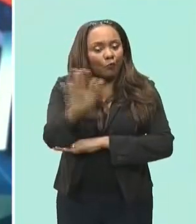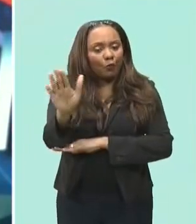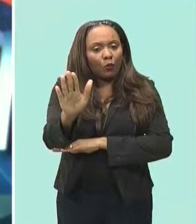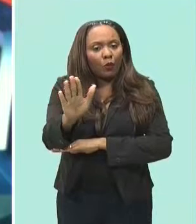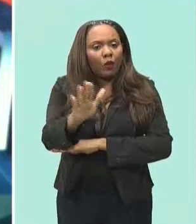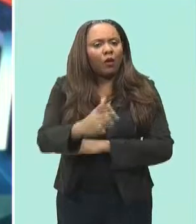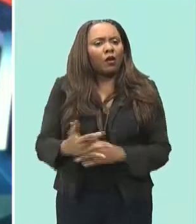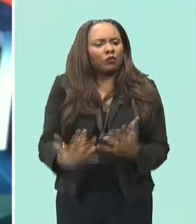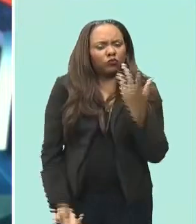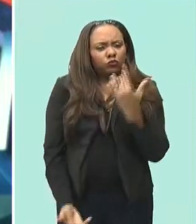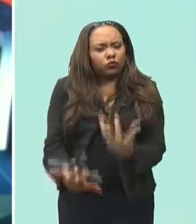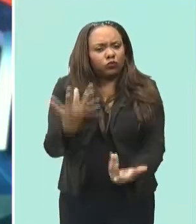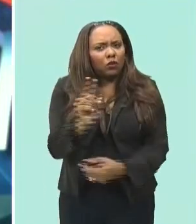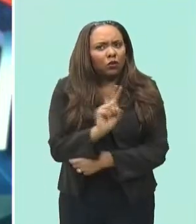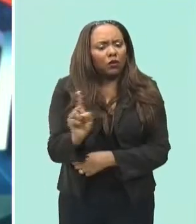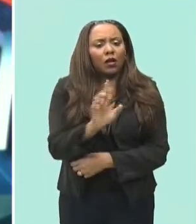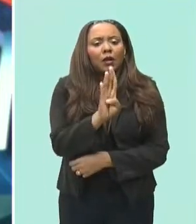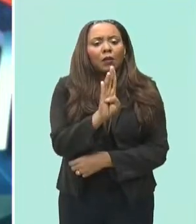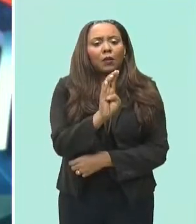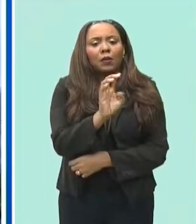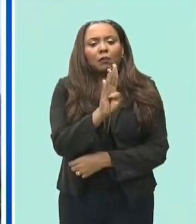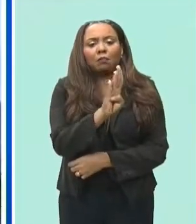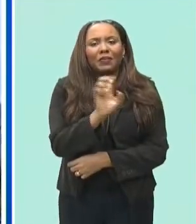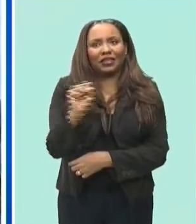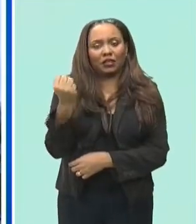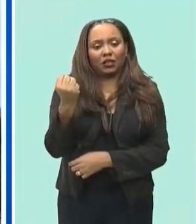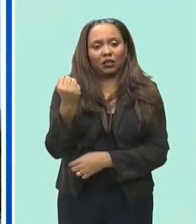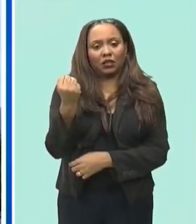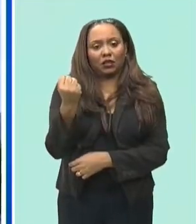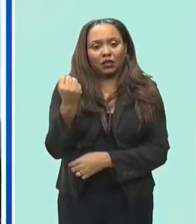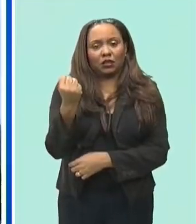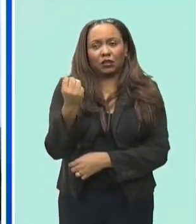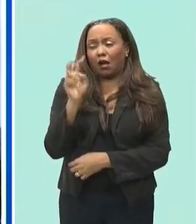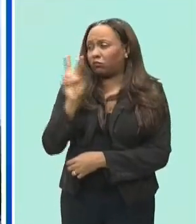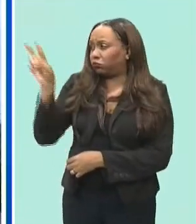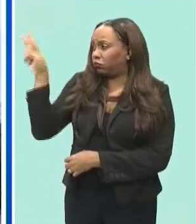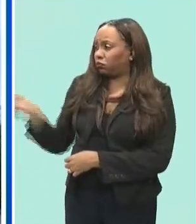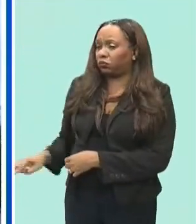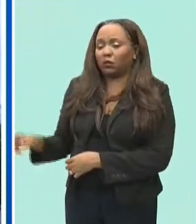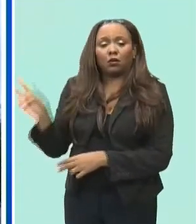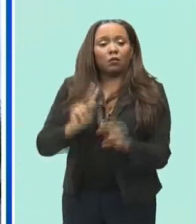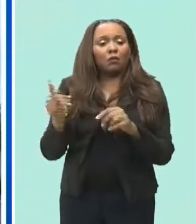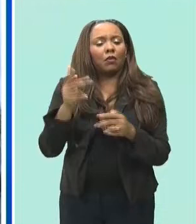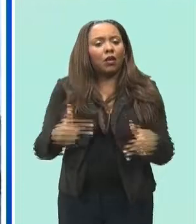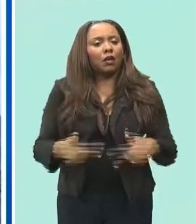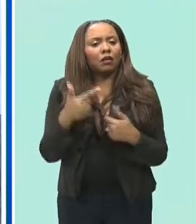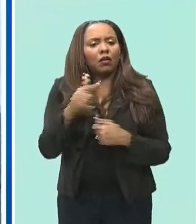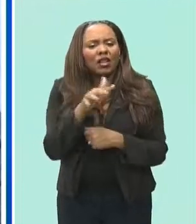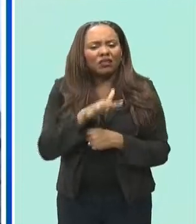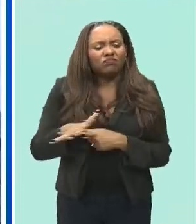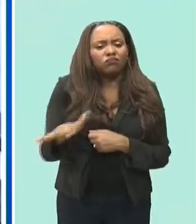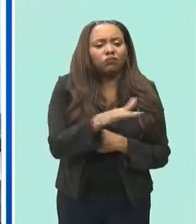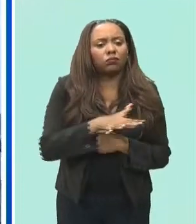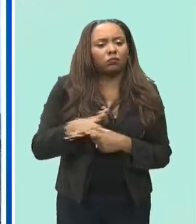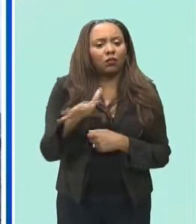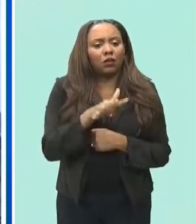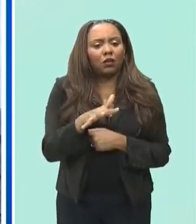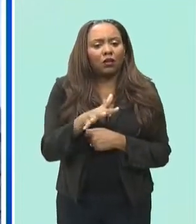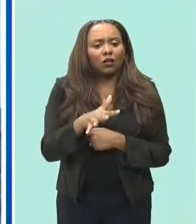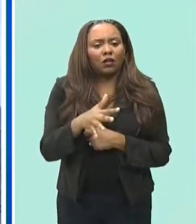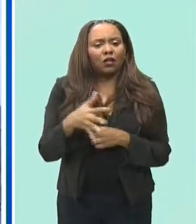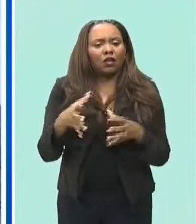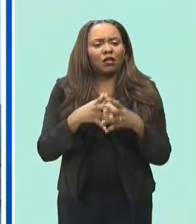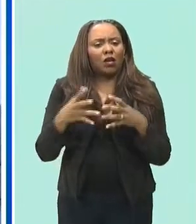cbc now as a consequence residents living downwind of the fire in west terrace arthur seat holders hill and surrounding areas mostly